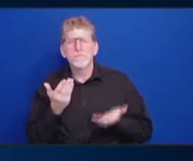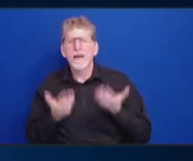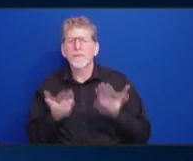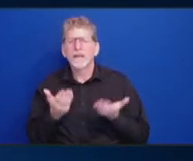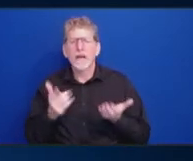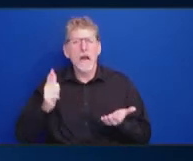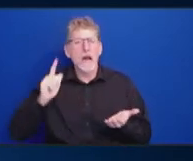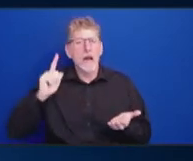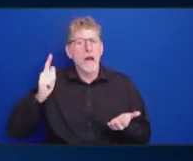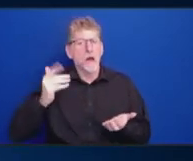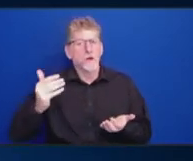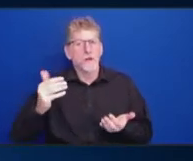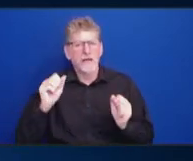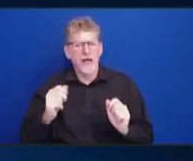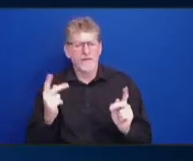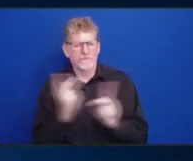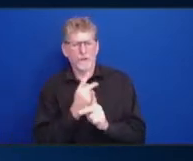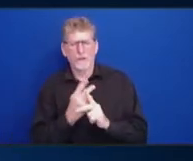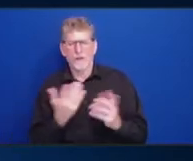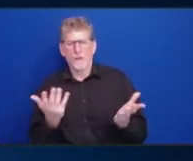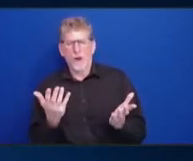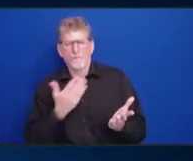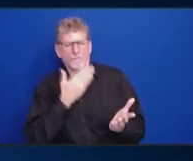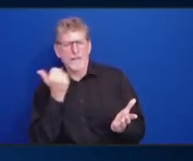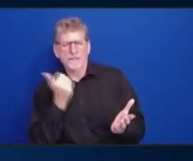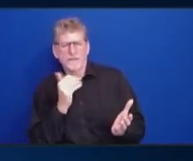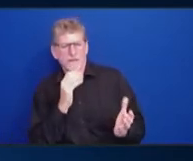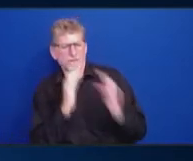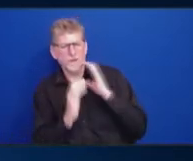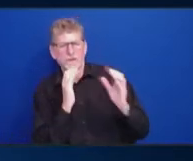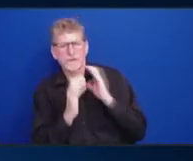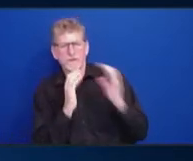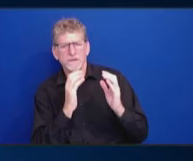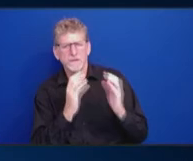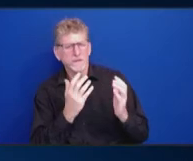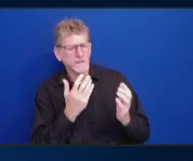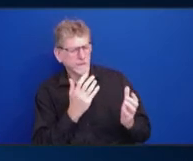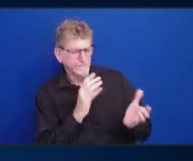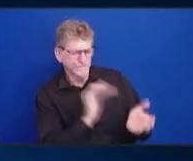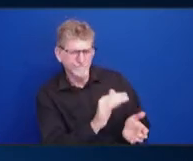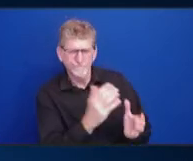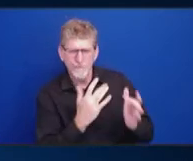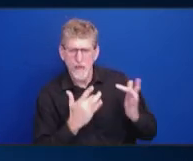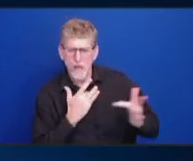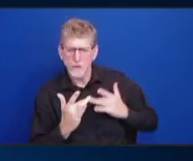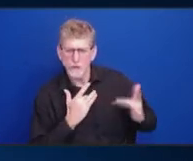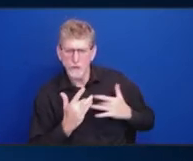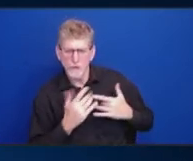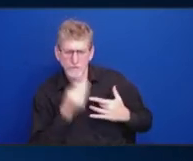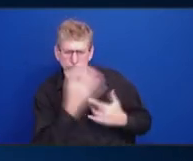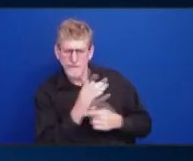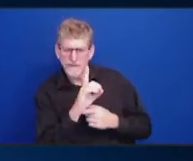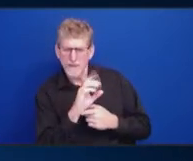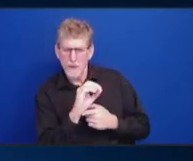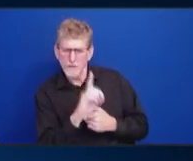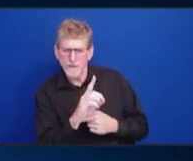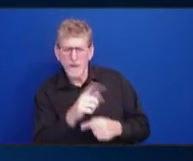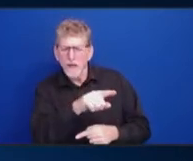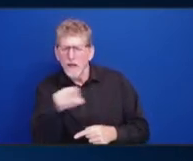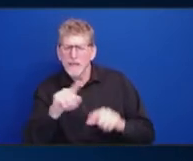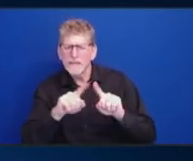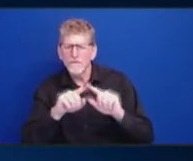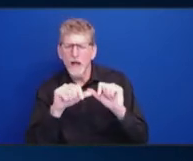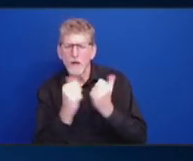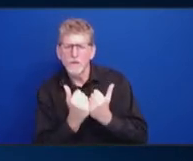our concern to the agencies that are involved. Because our congressional